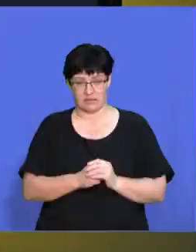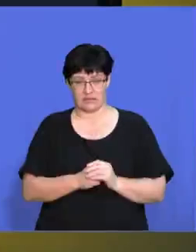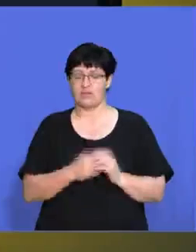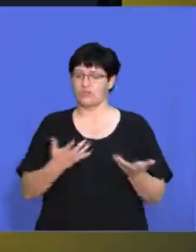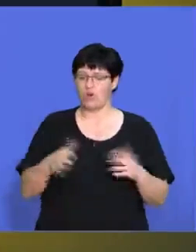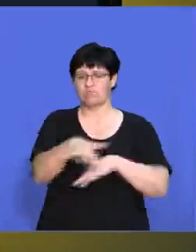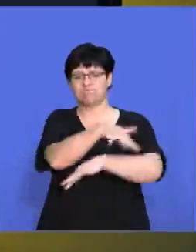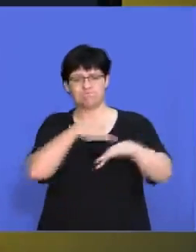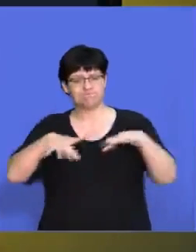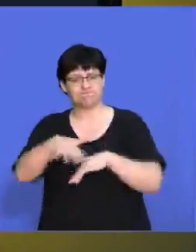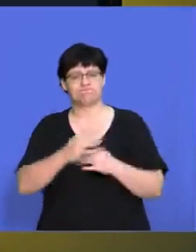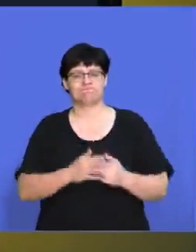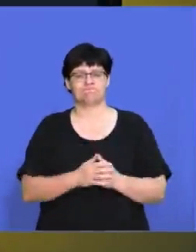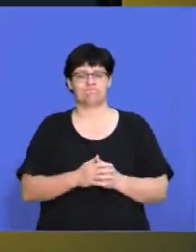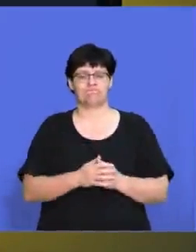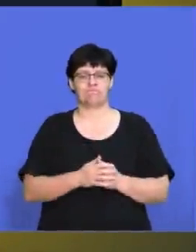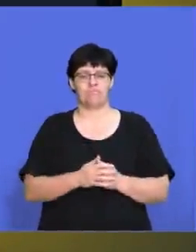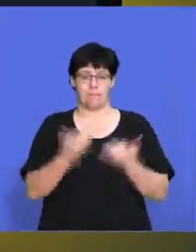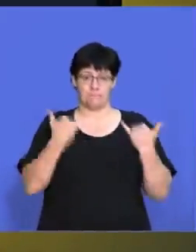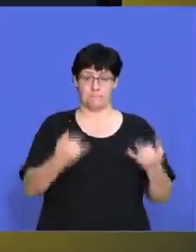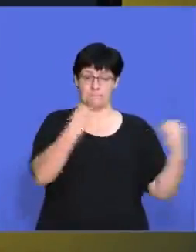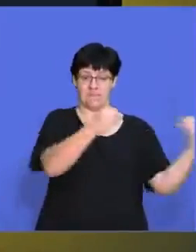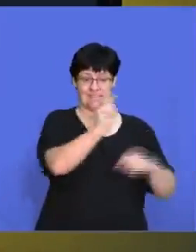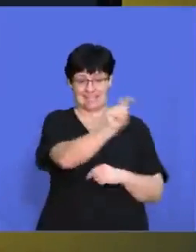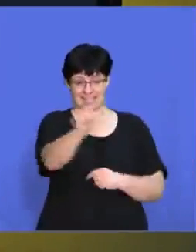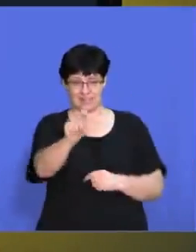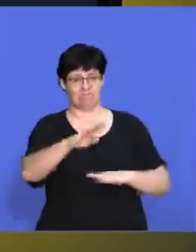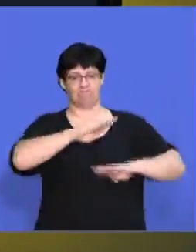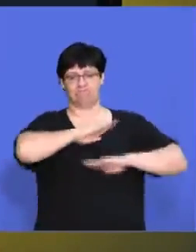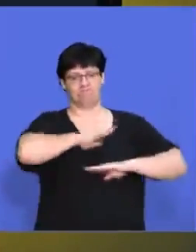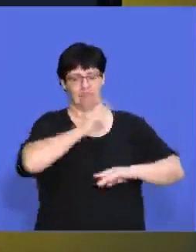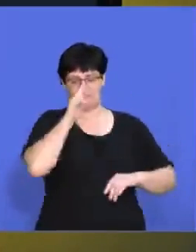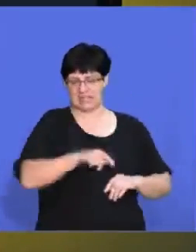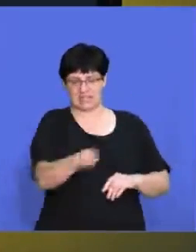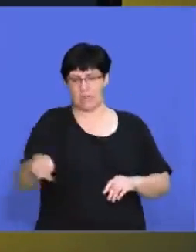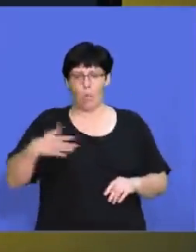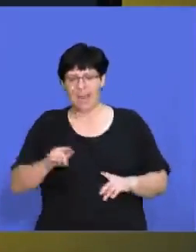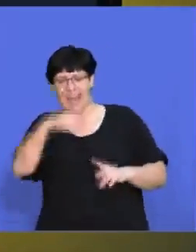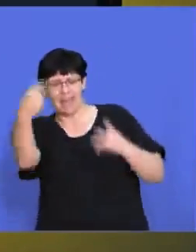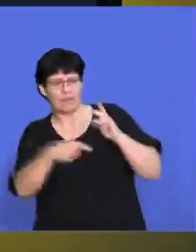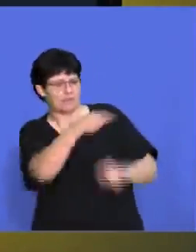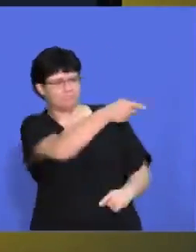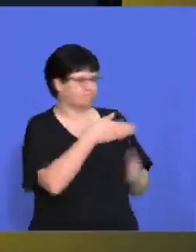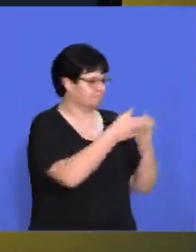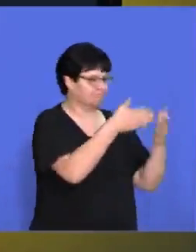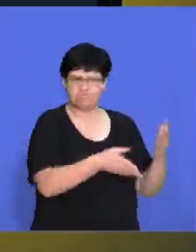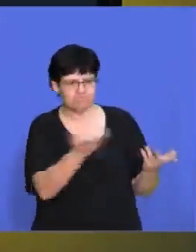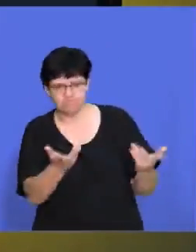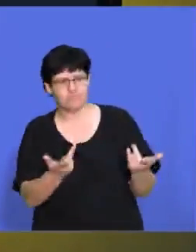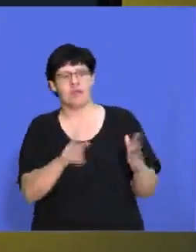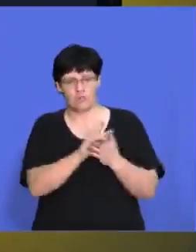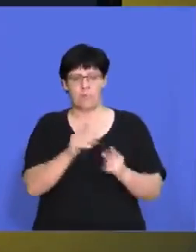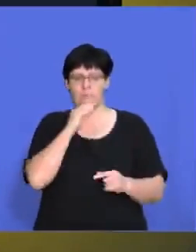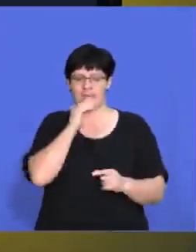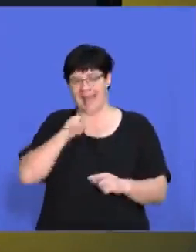situation where maybe the, the current businesses aren't satisfying the needs of their clients, um, sufficiently. So